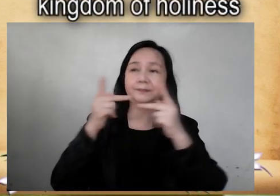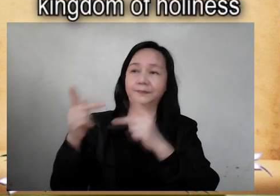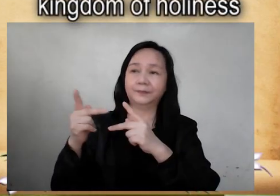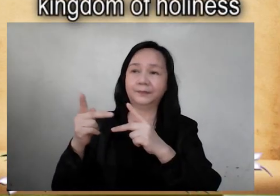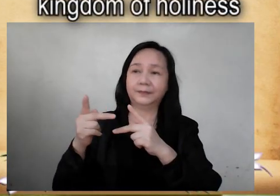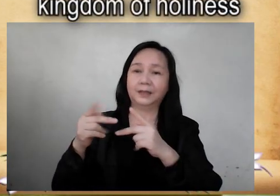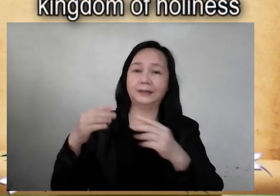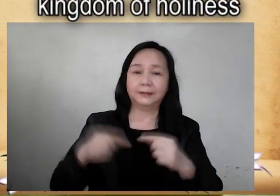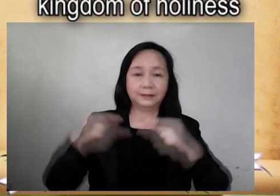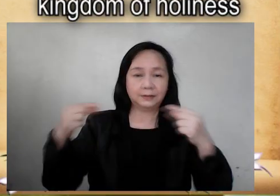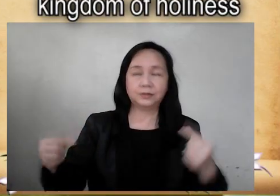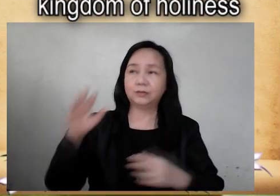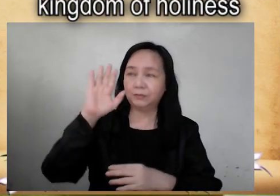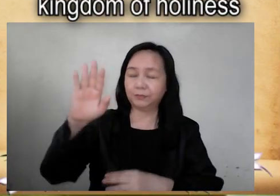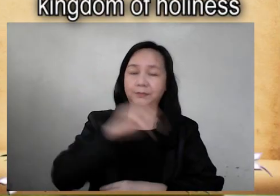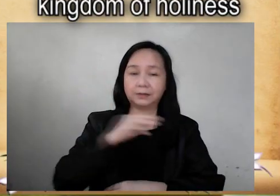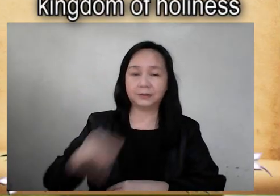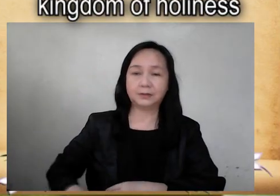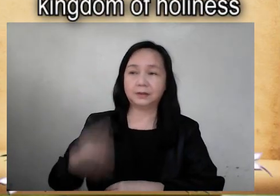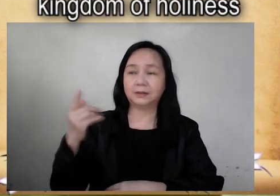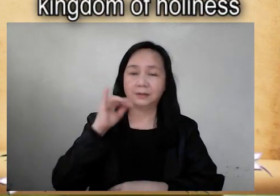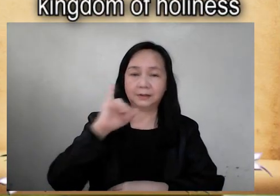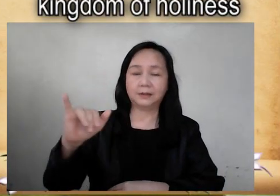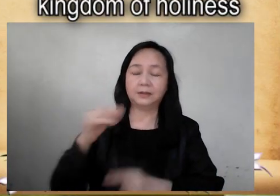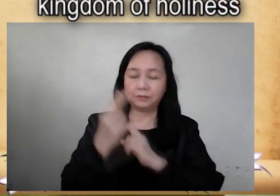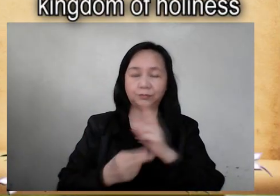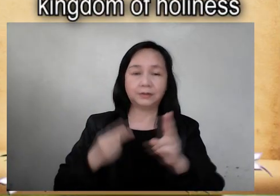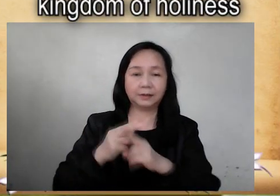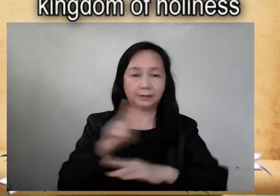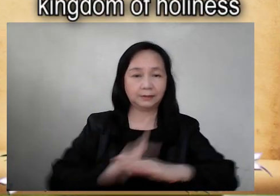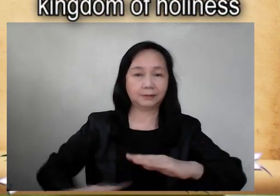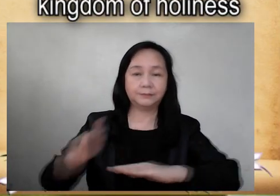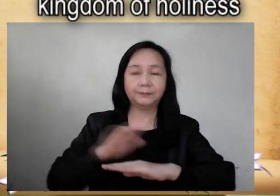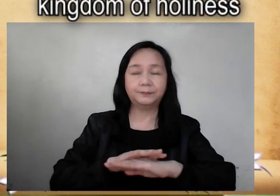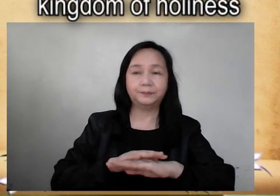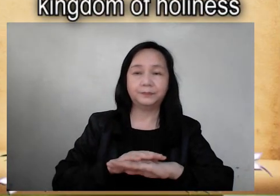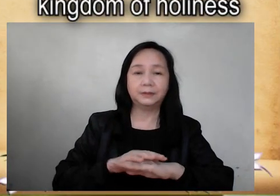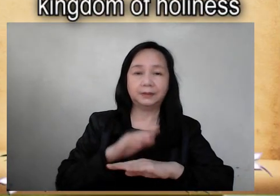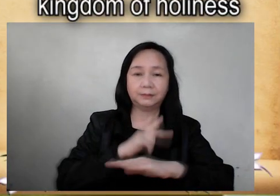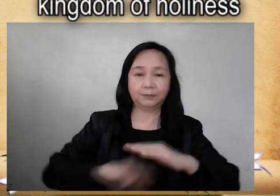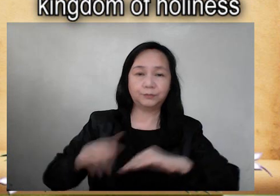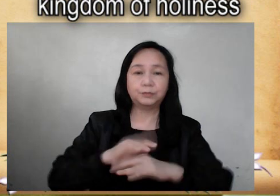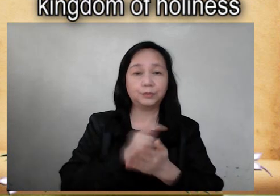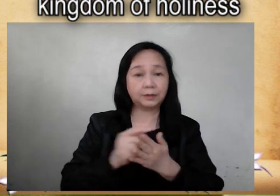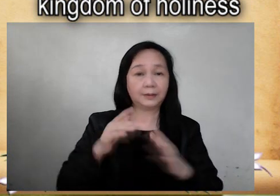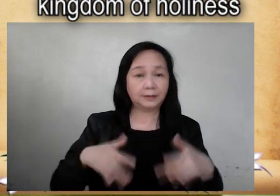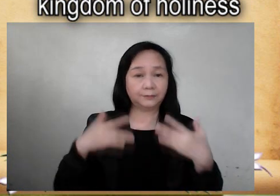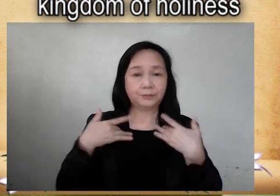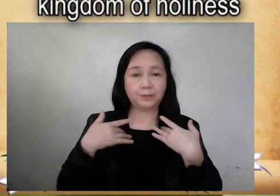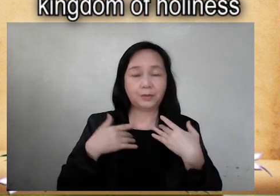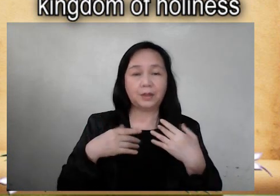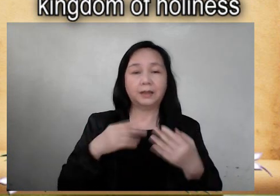might present to the immensity of your majesty an eternal and universal kingdom, a kingdom of truth and